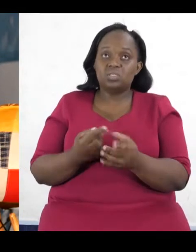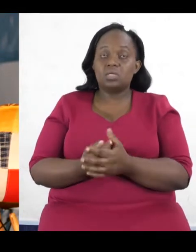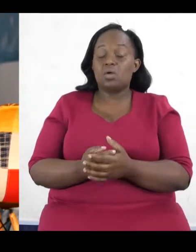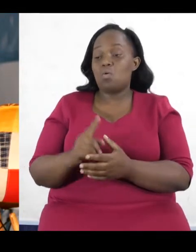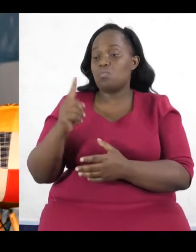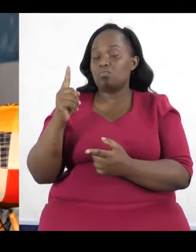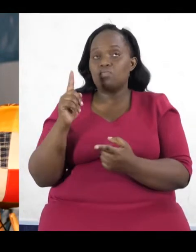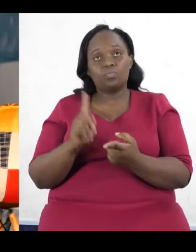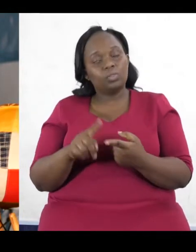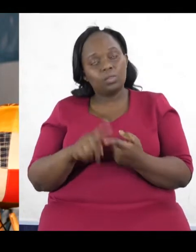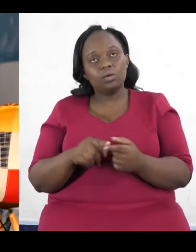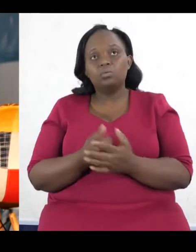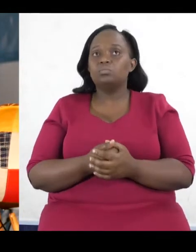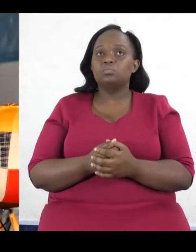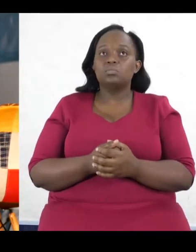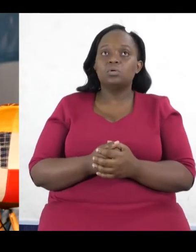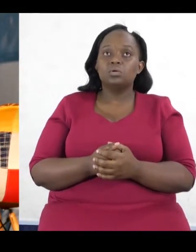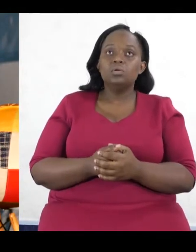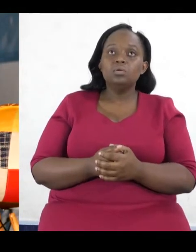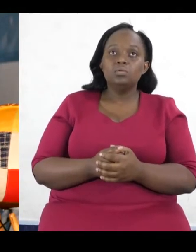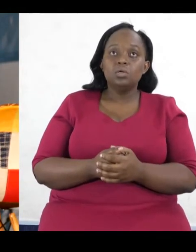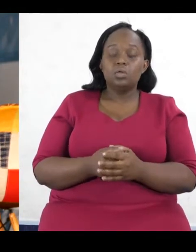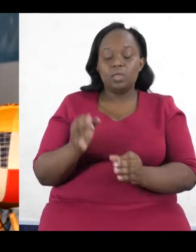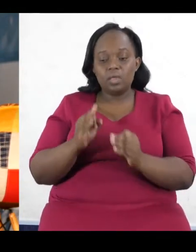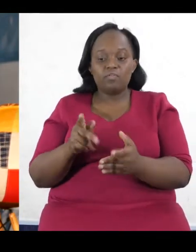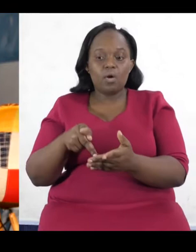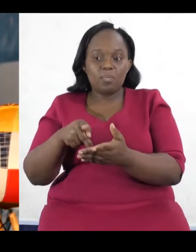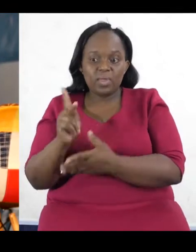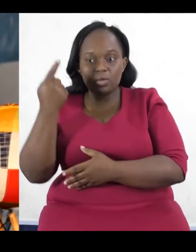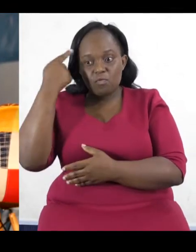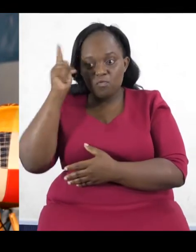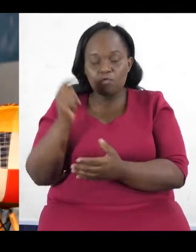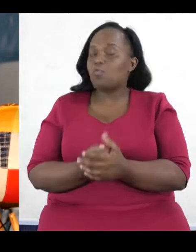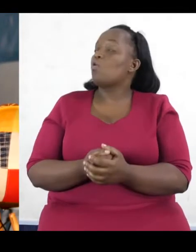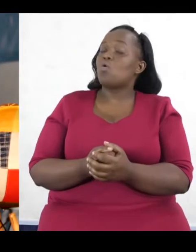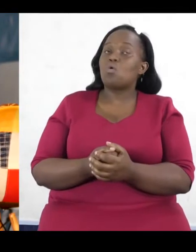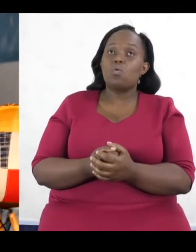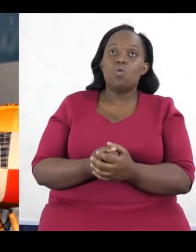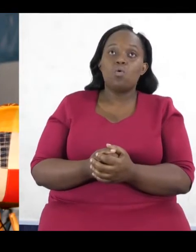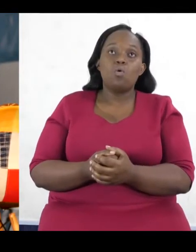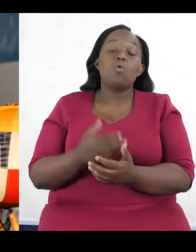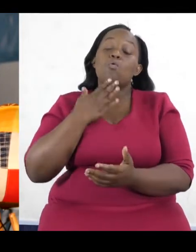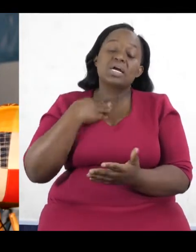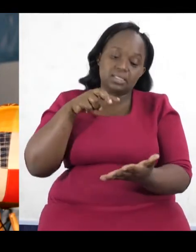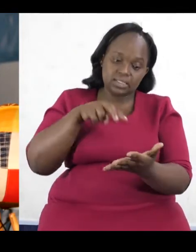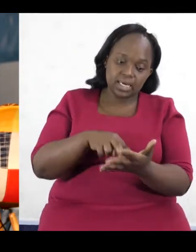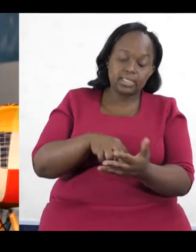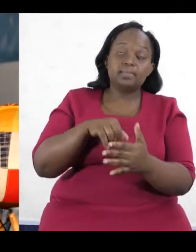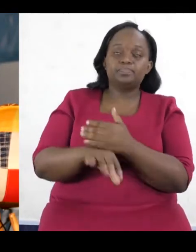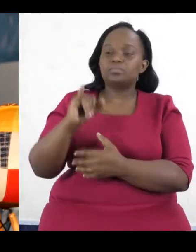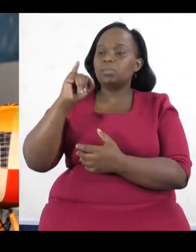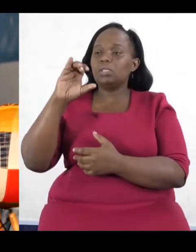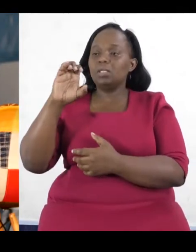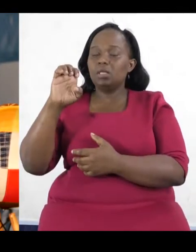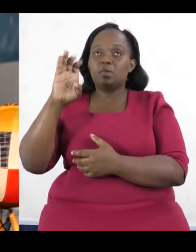Some of them include when you're paying for nominations, I mean, to be able to buy at IABC,